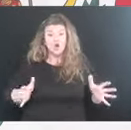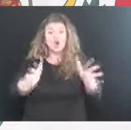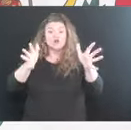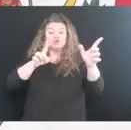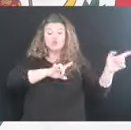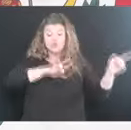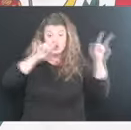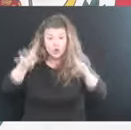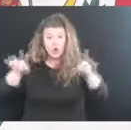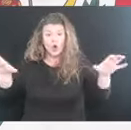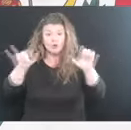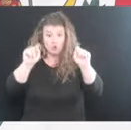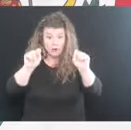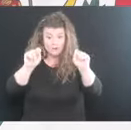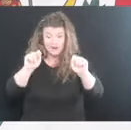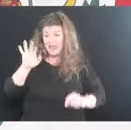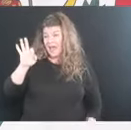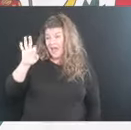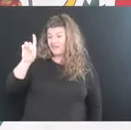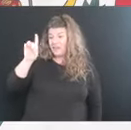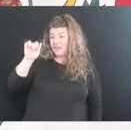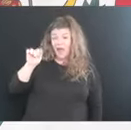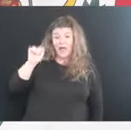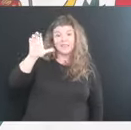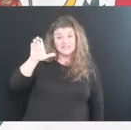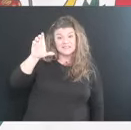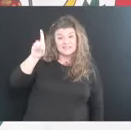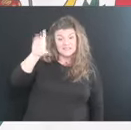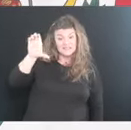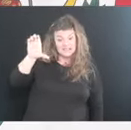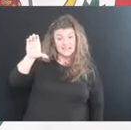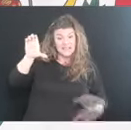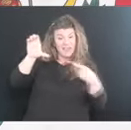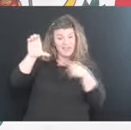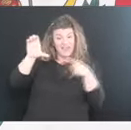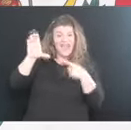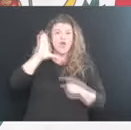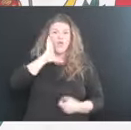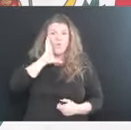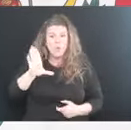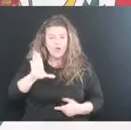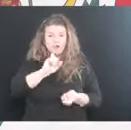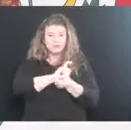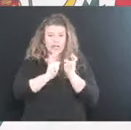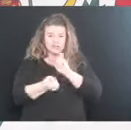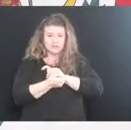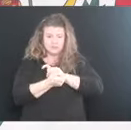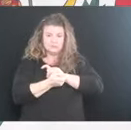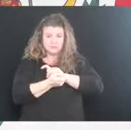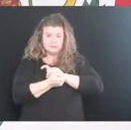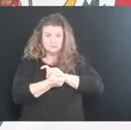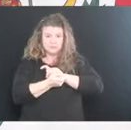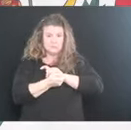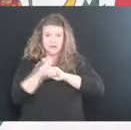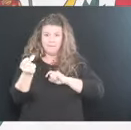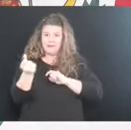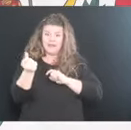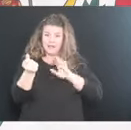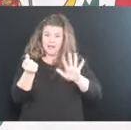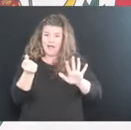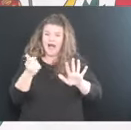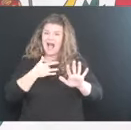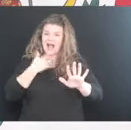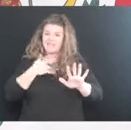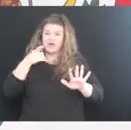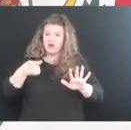do so. The FDA and the CDC will change immediately. I really believe